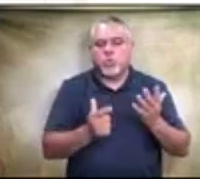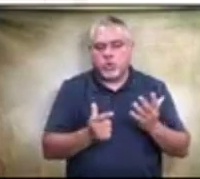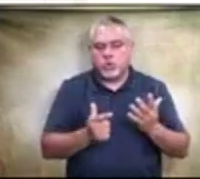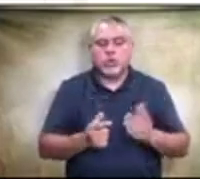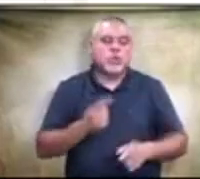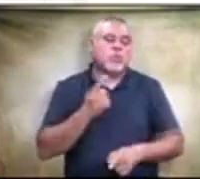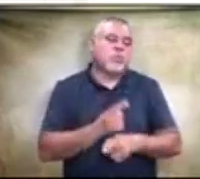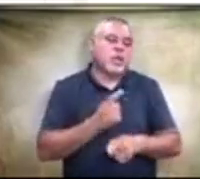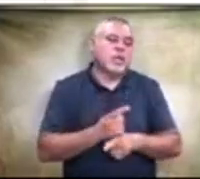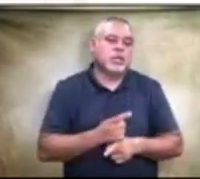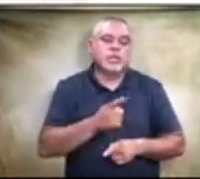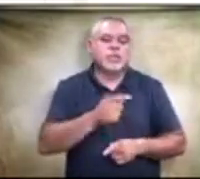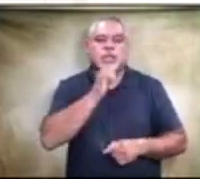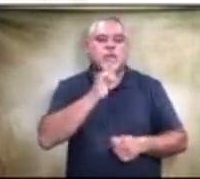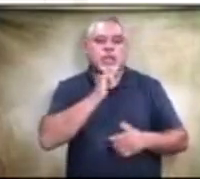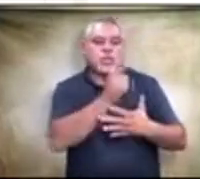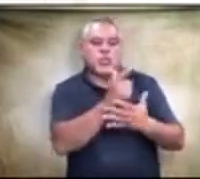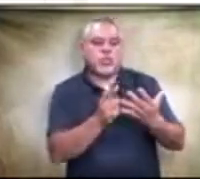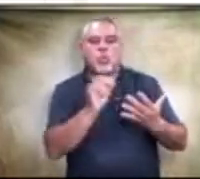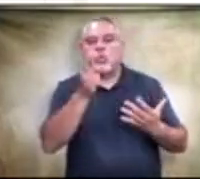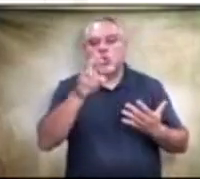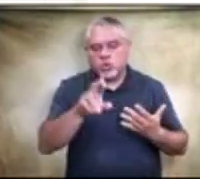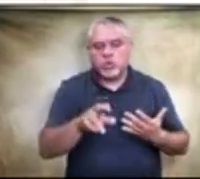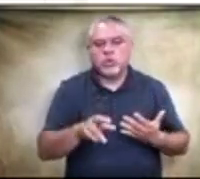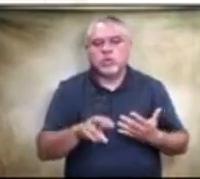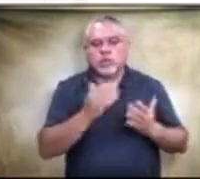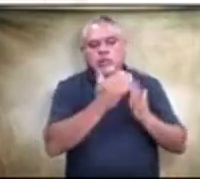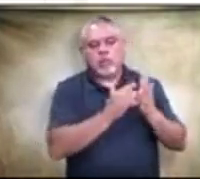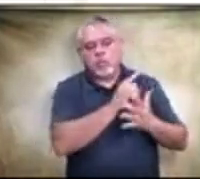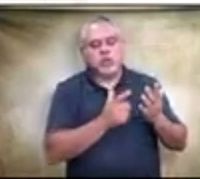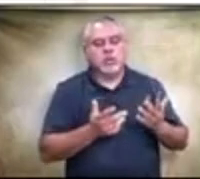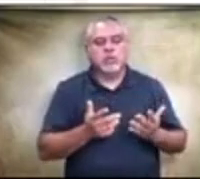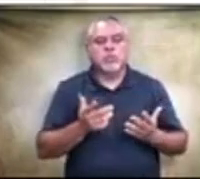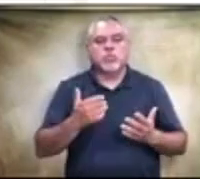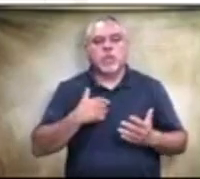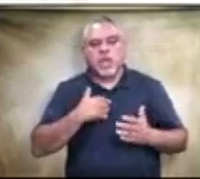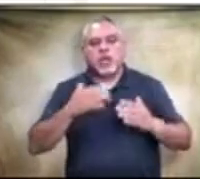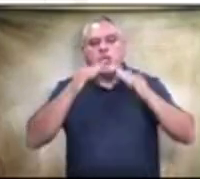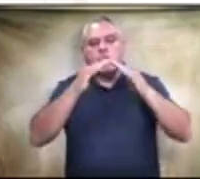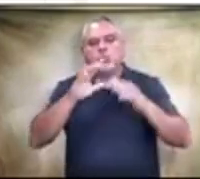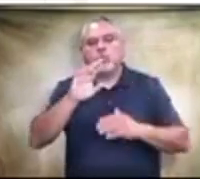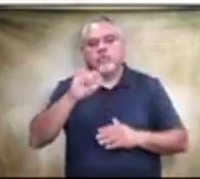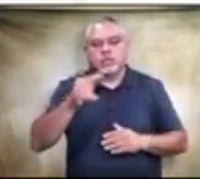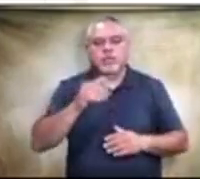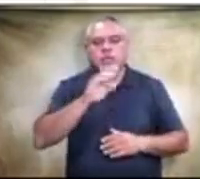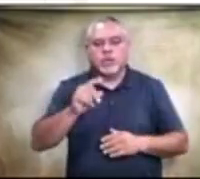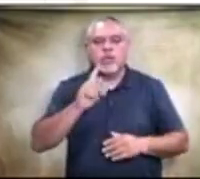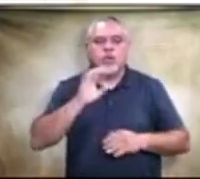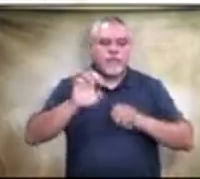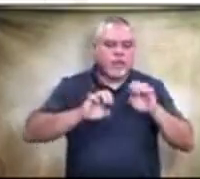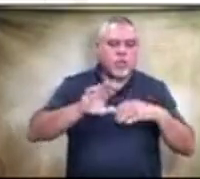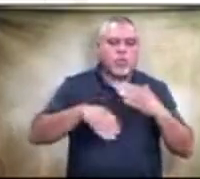This isn't necessarily the order. And we have, uh, roofing companies that are evaluating all of our campuses to ensure that